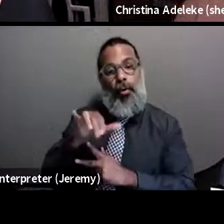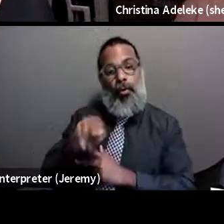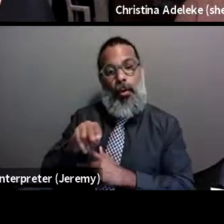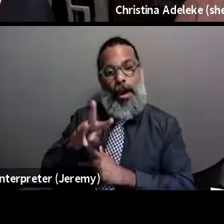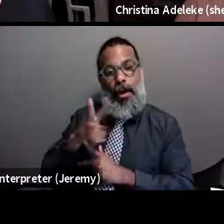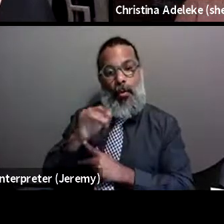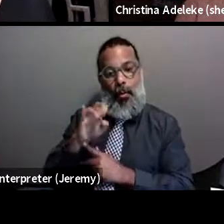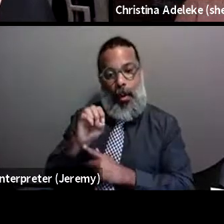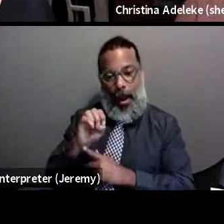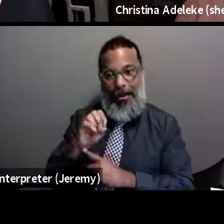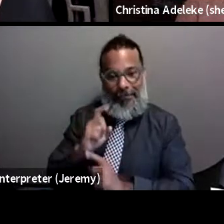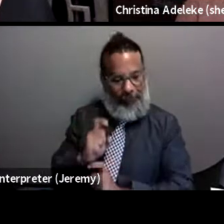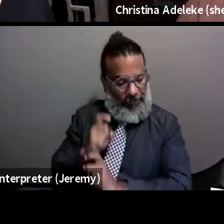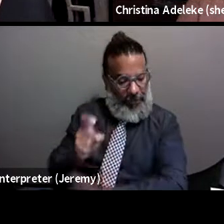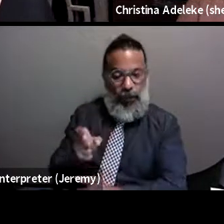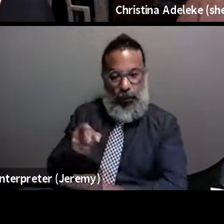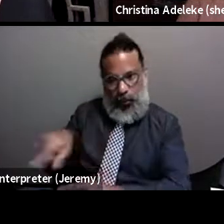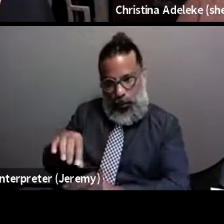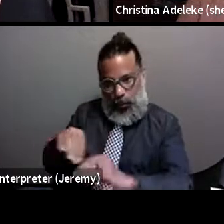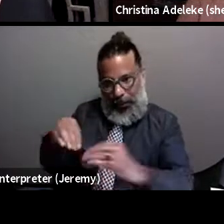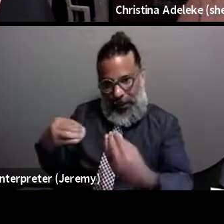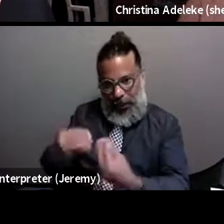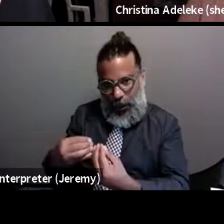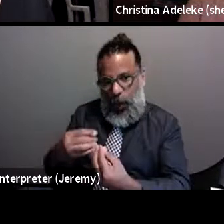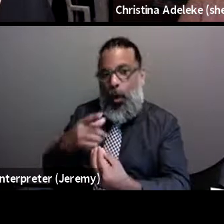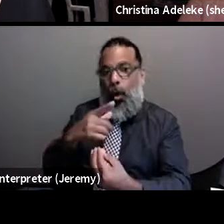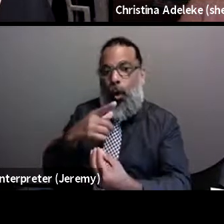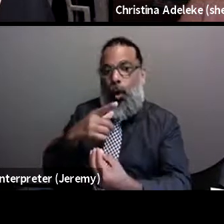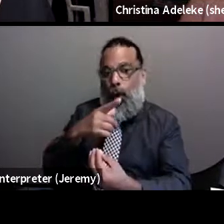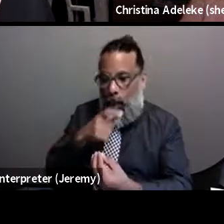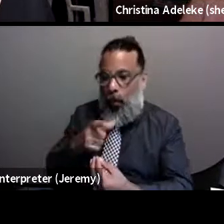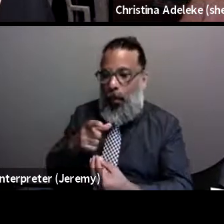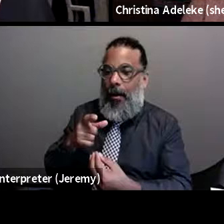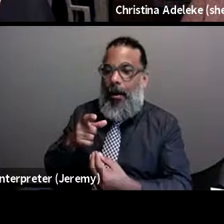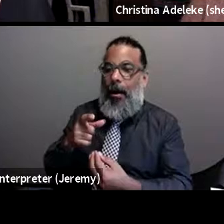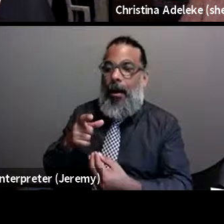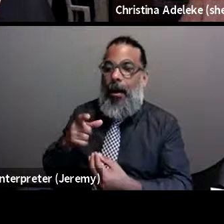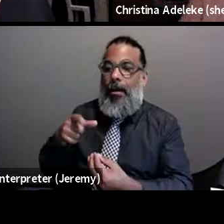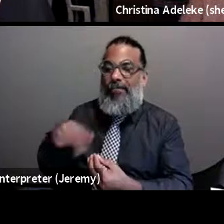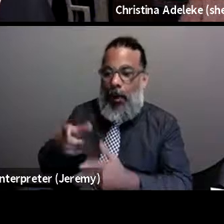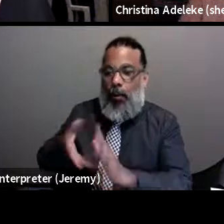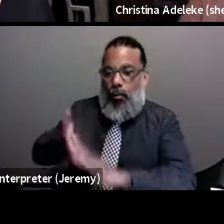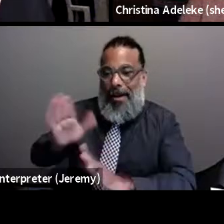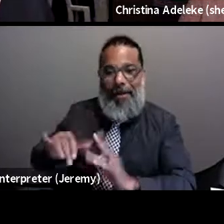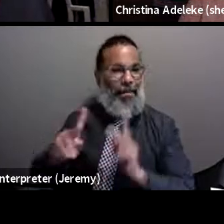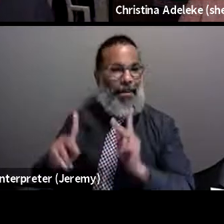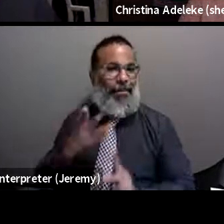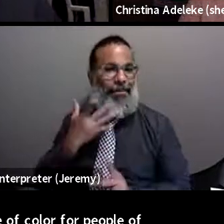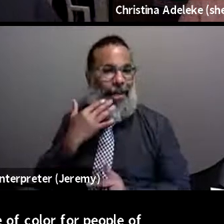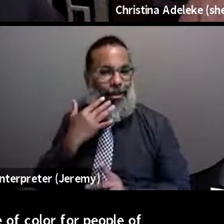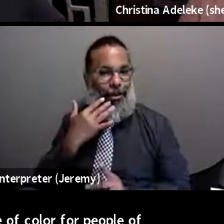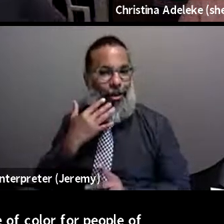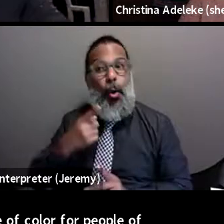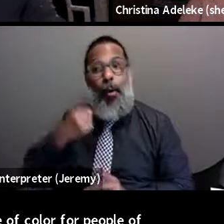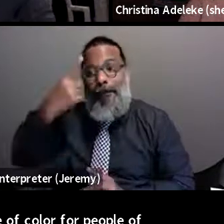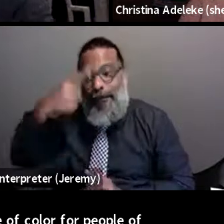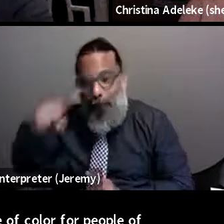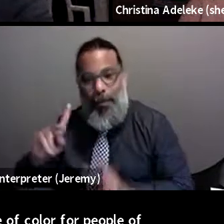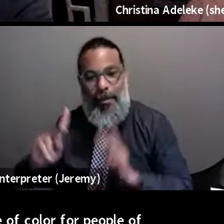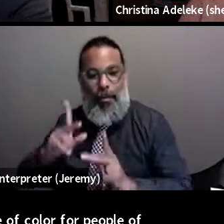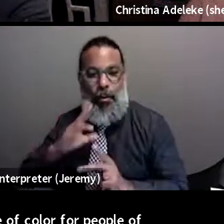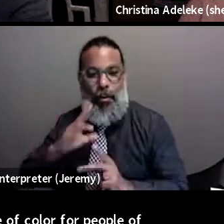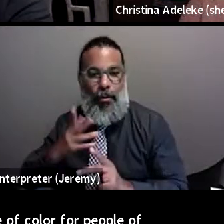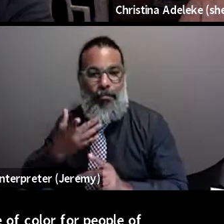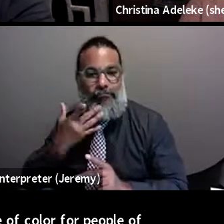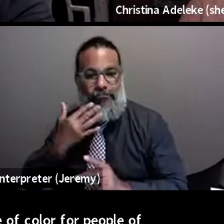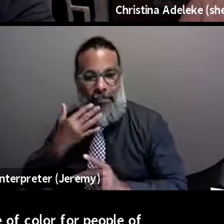organizations that are of people of color, for people of color. Because it was created as such,